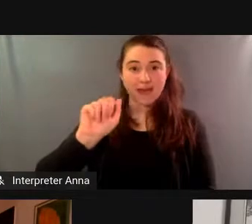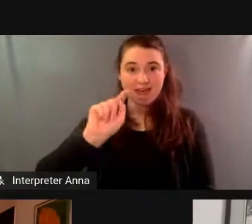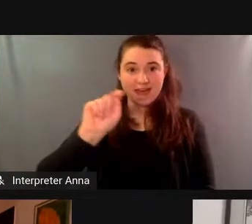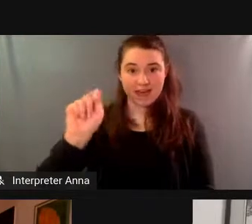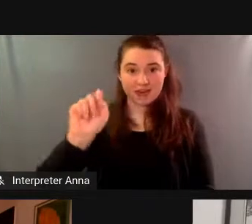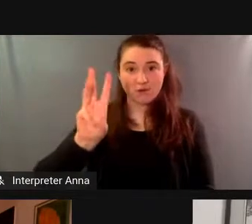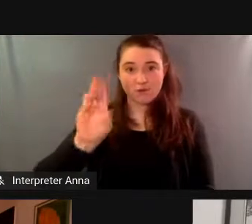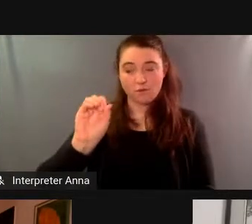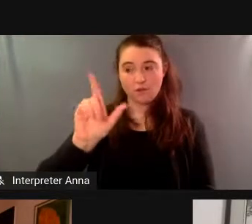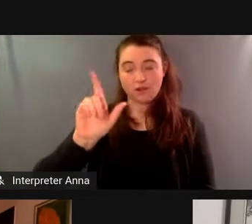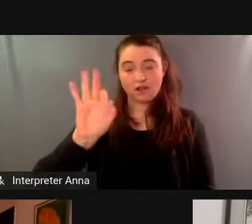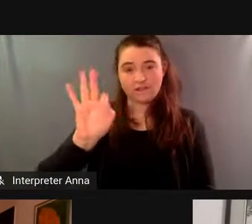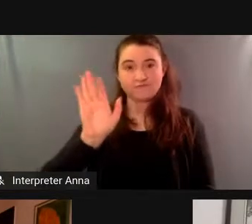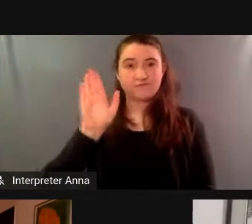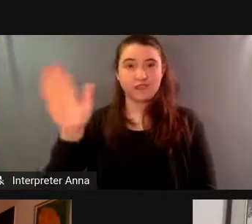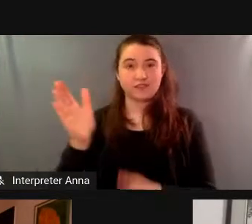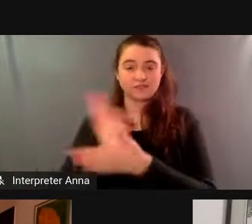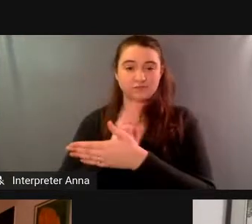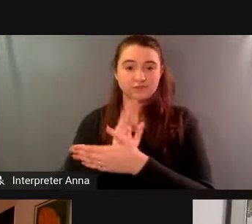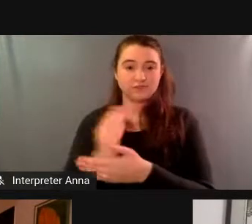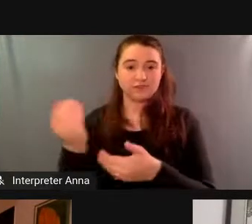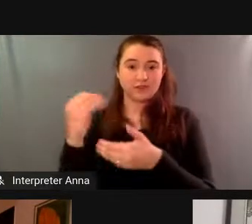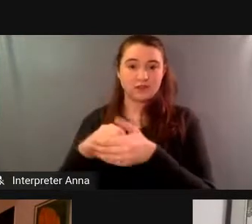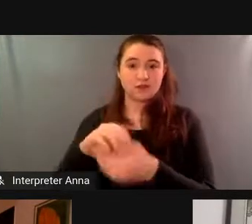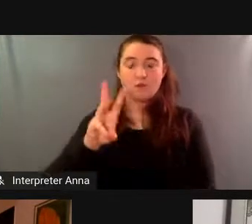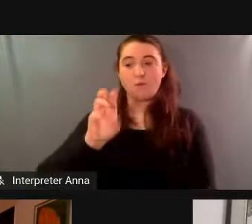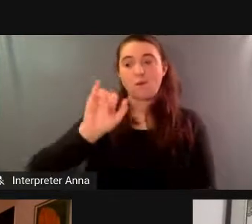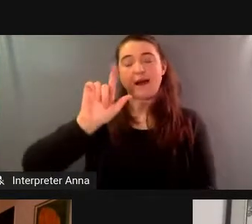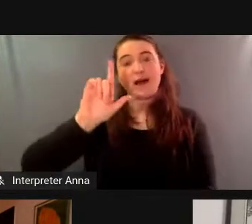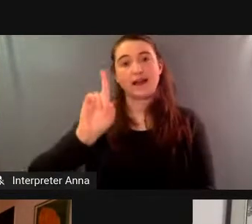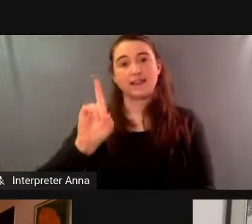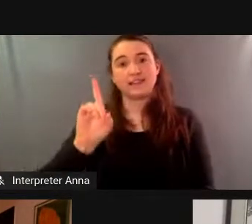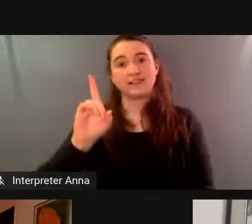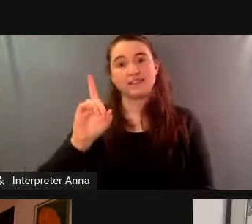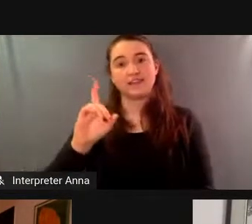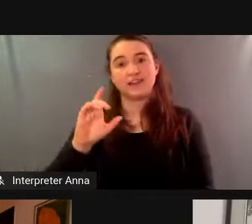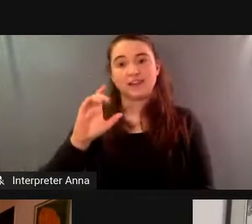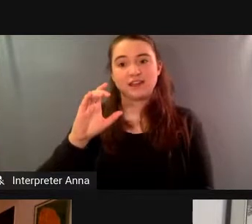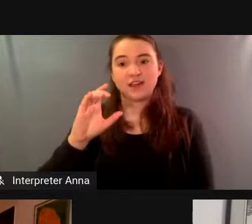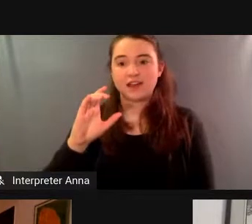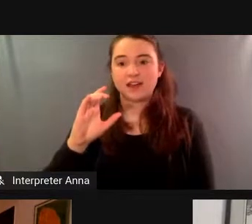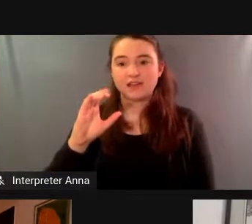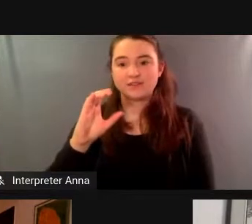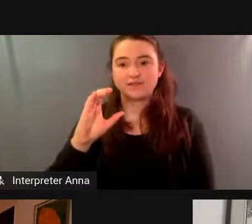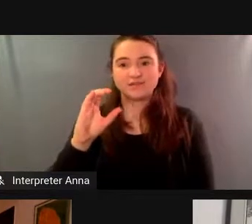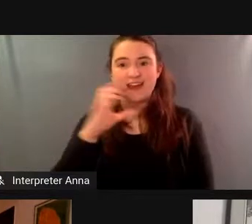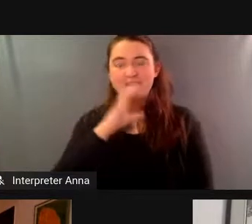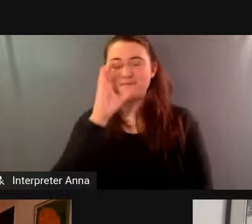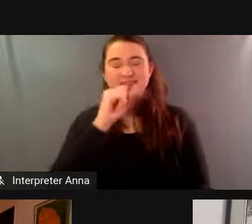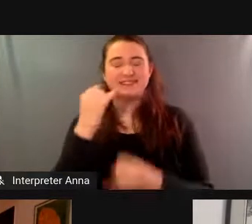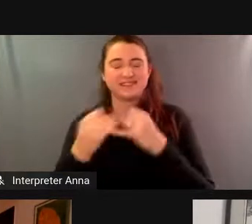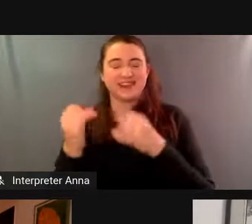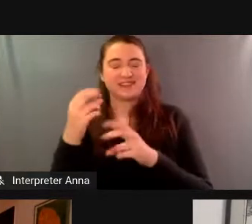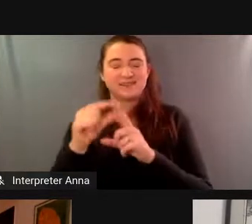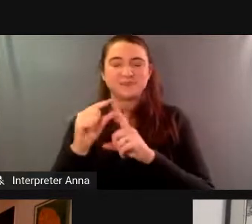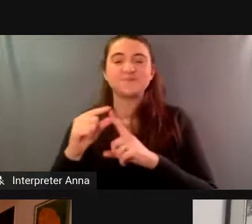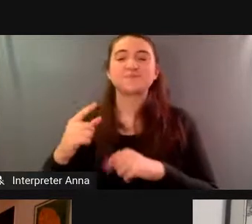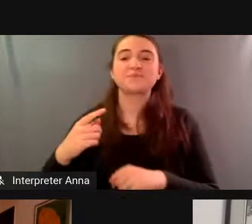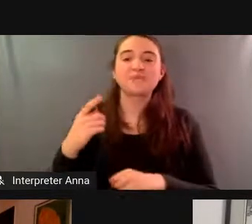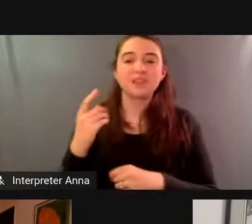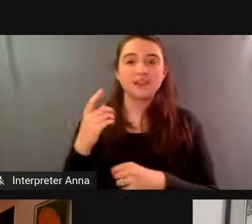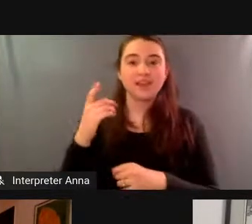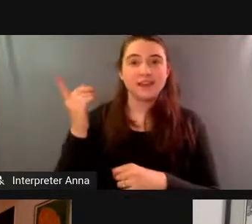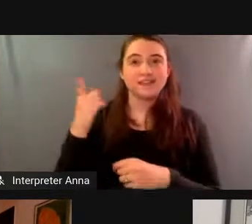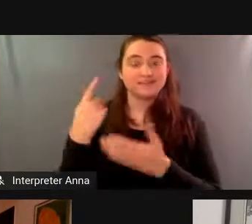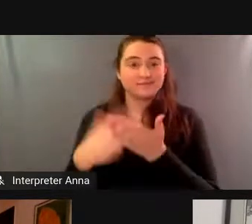include wild combination about the cult cellist and disco producer arthur russell and teenage about early